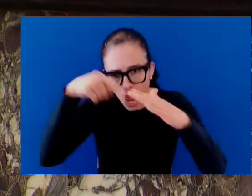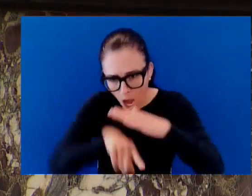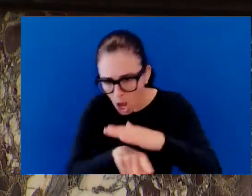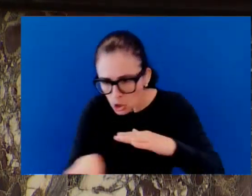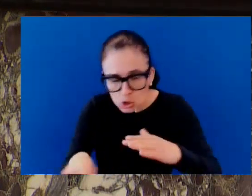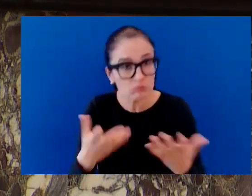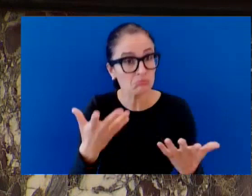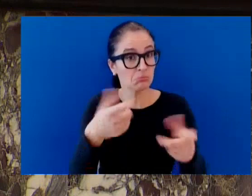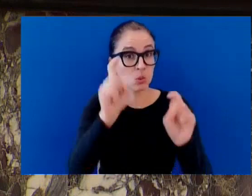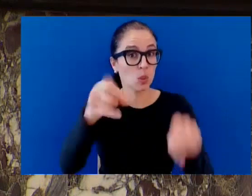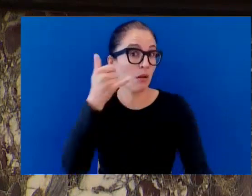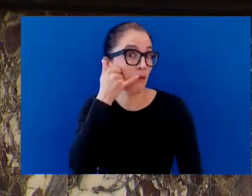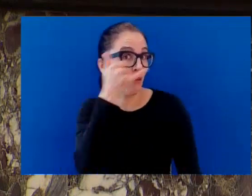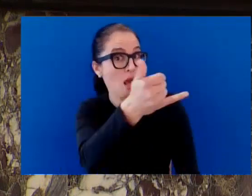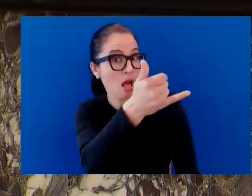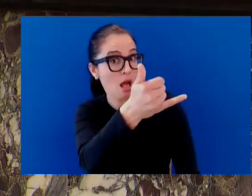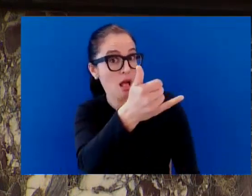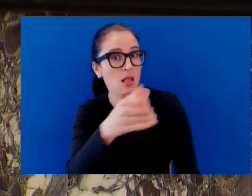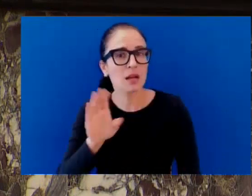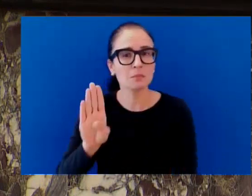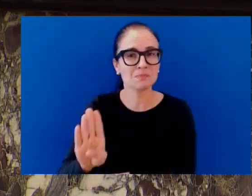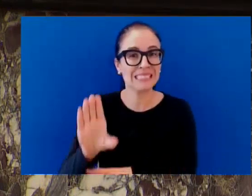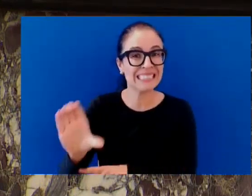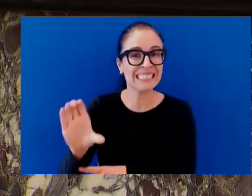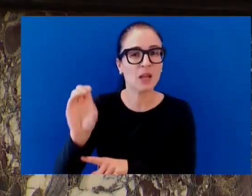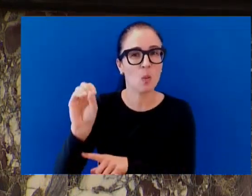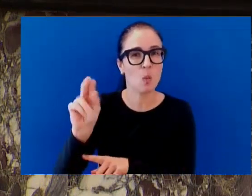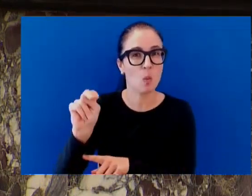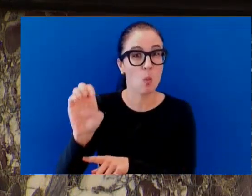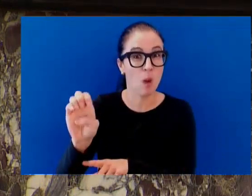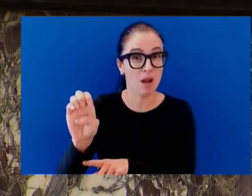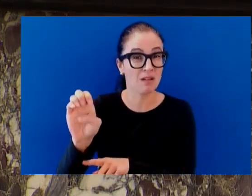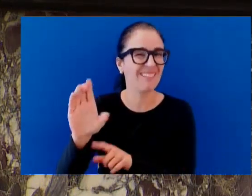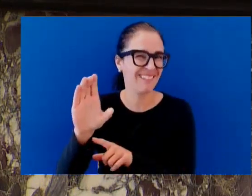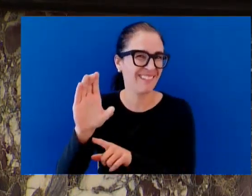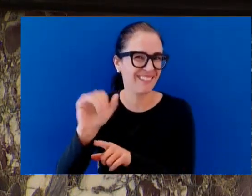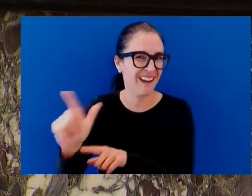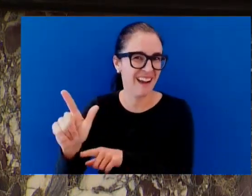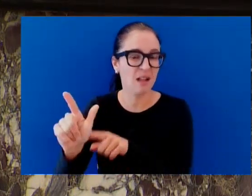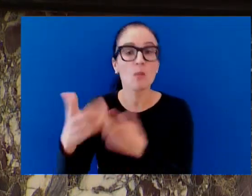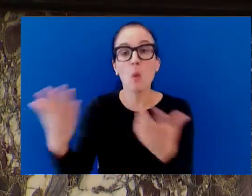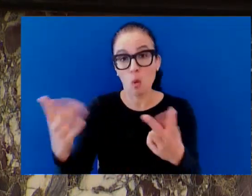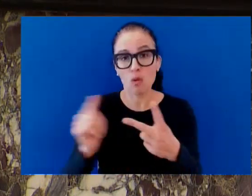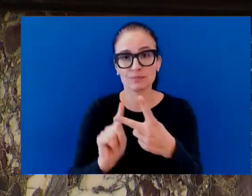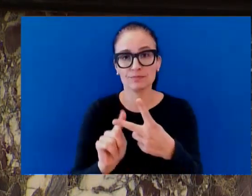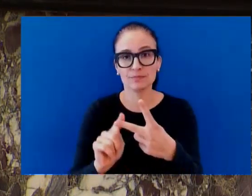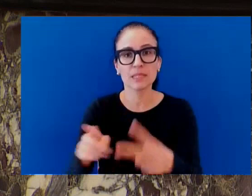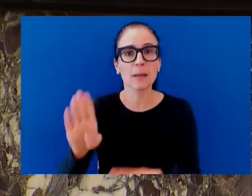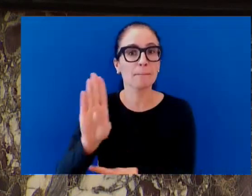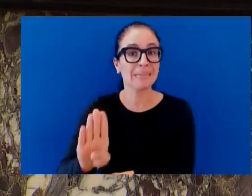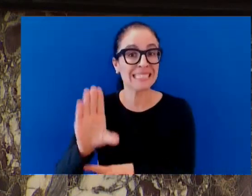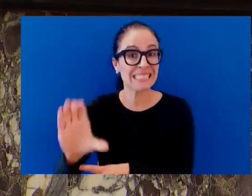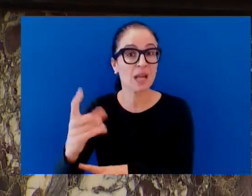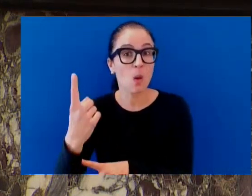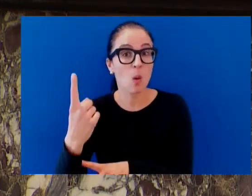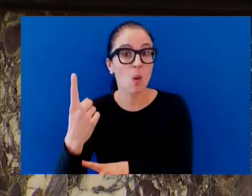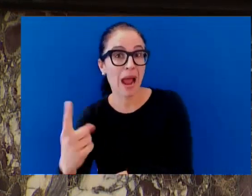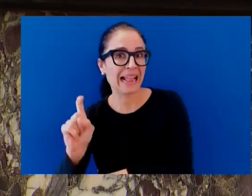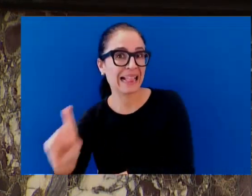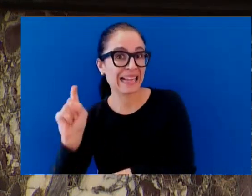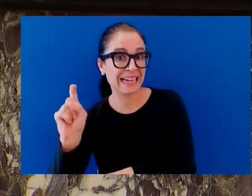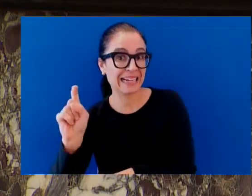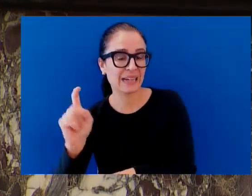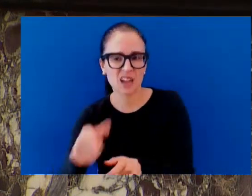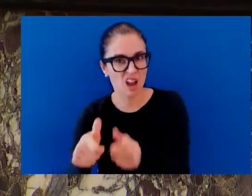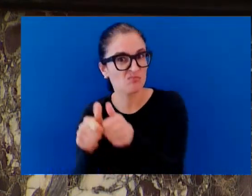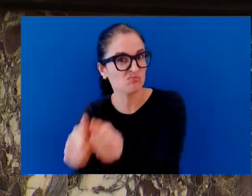or clicking BC1 click on your device prior to digging. An action as simple as a click or a call before